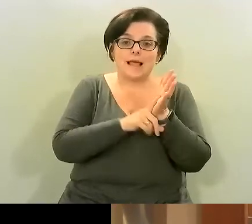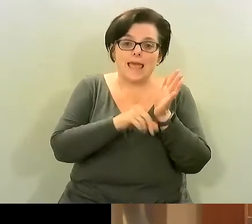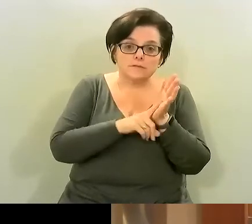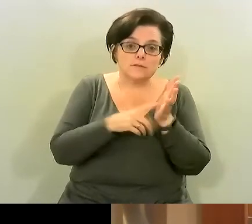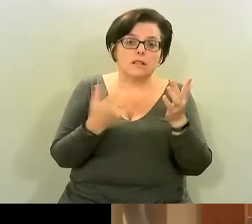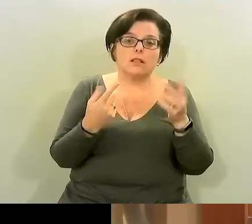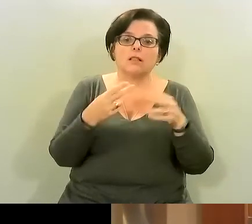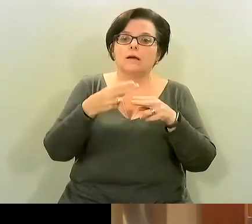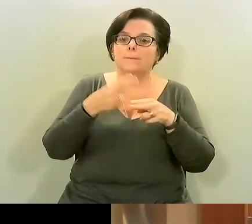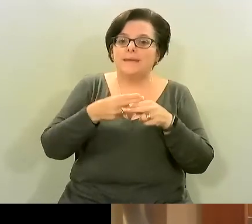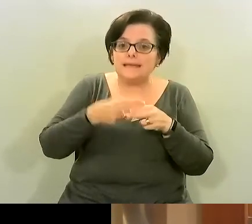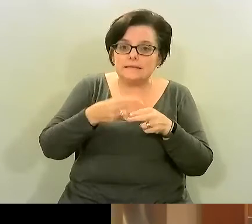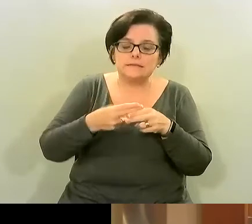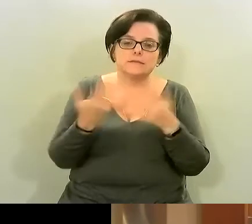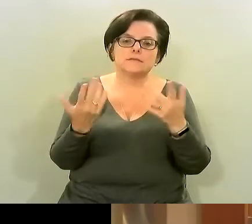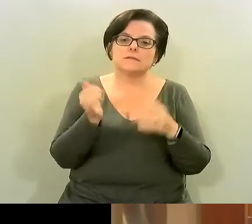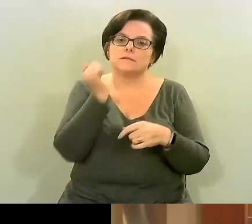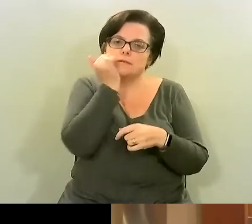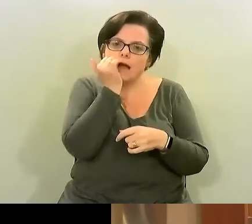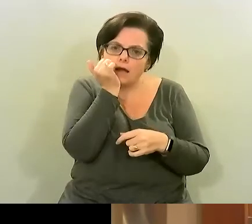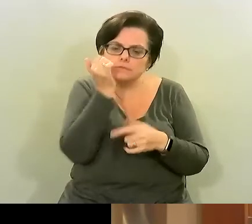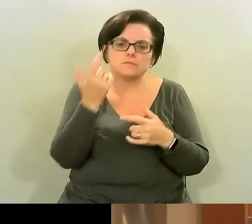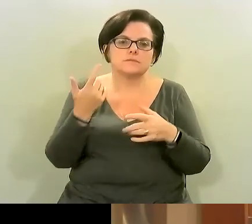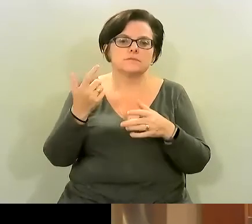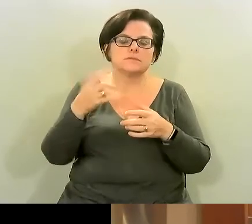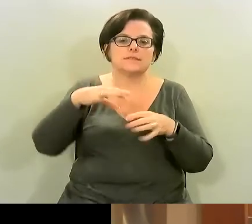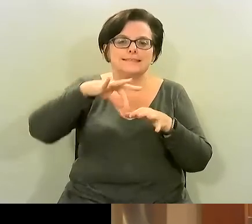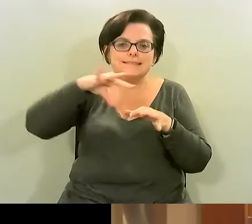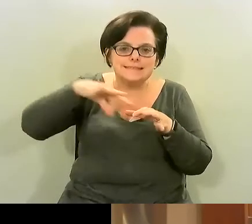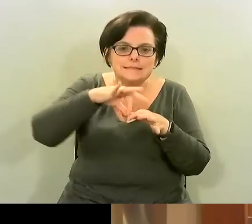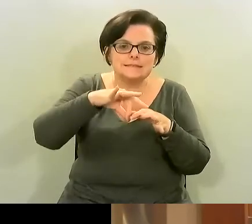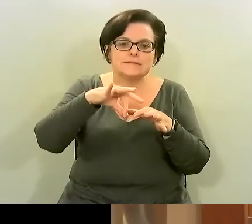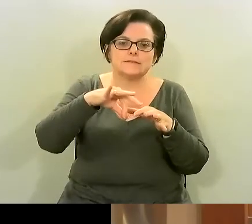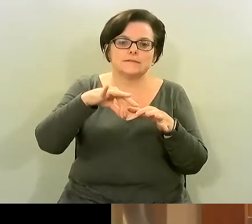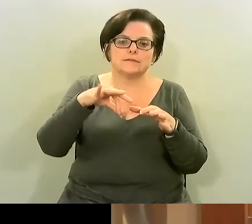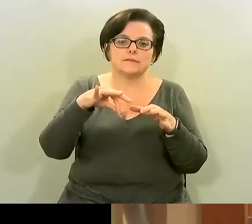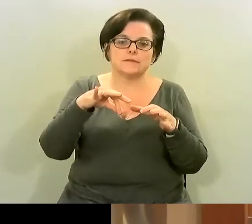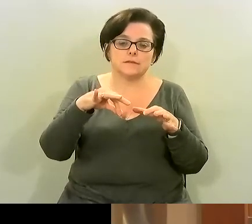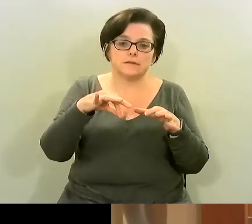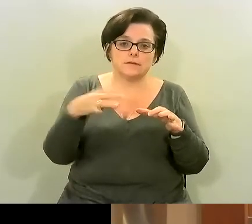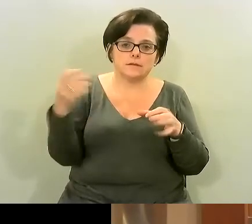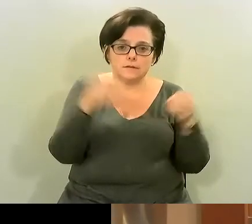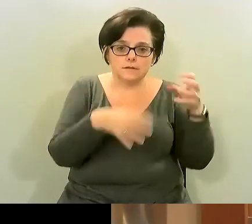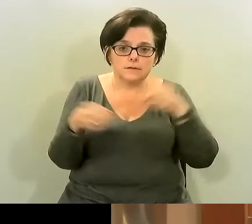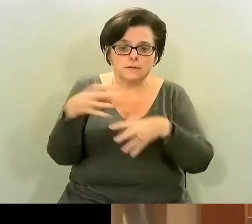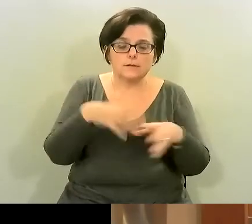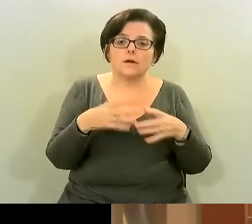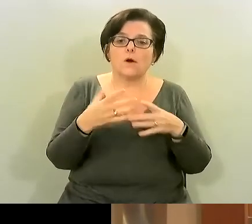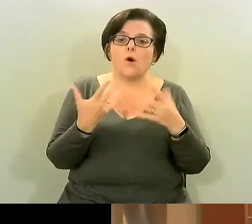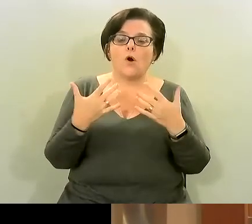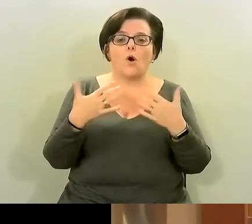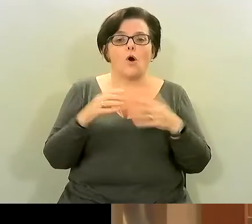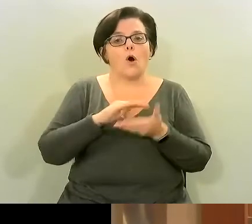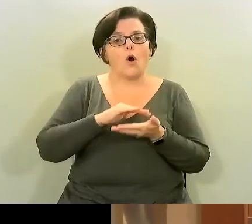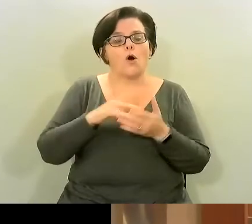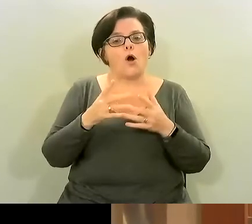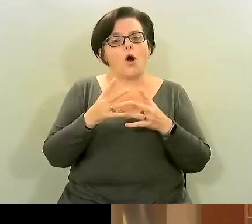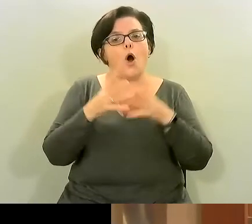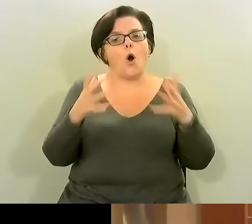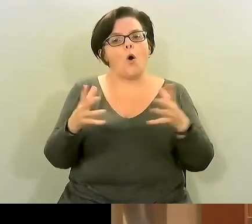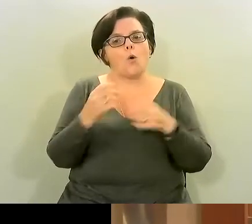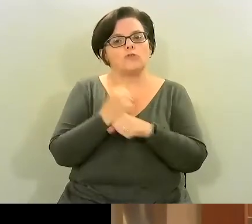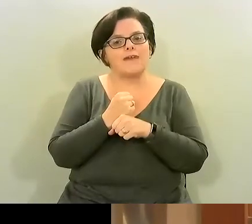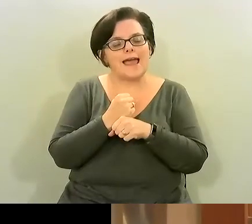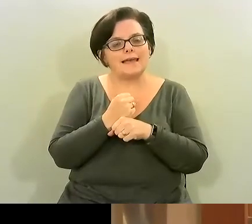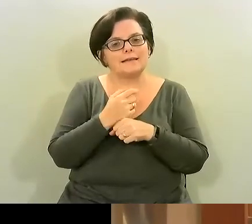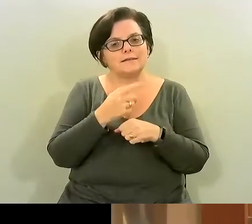um nuts seeds um if you are able to eat healthy whole grains um and eating